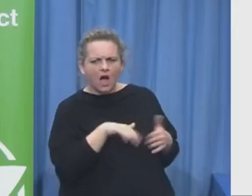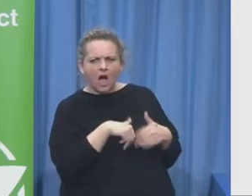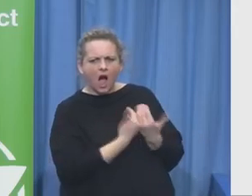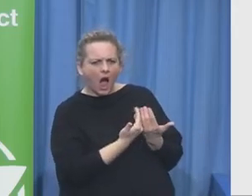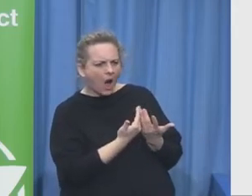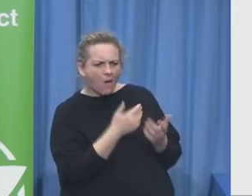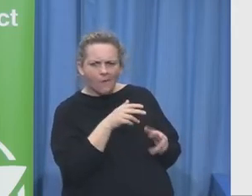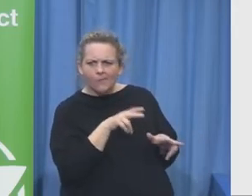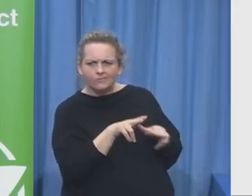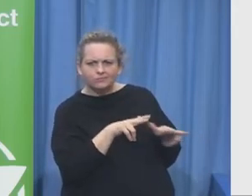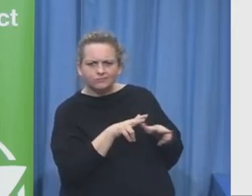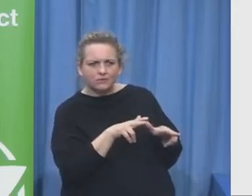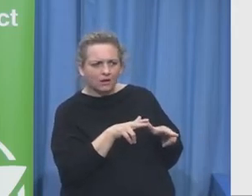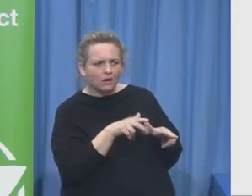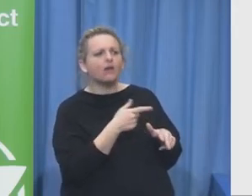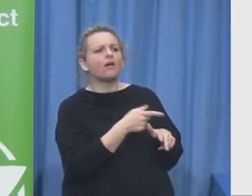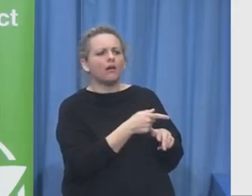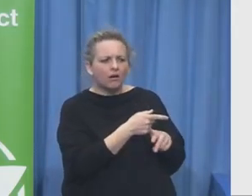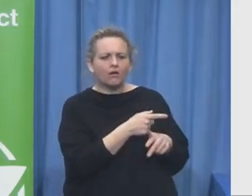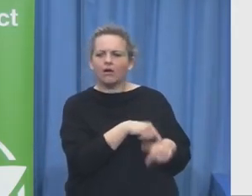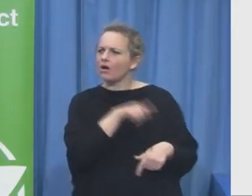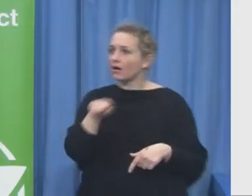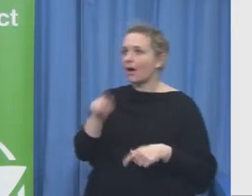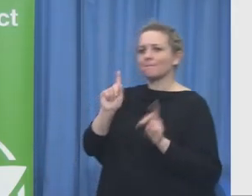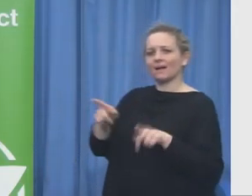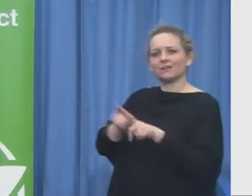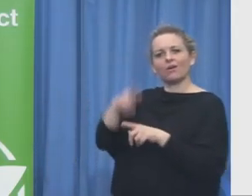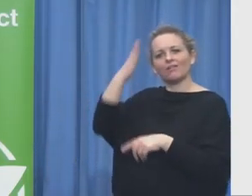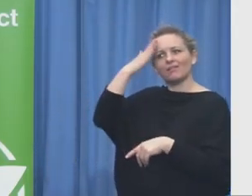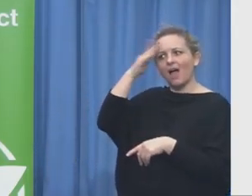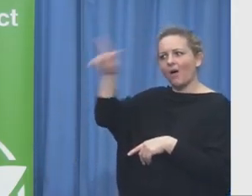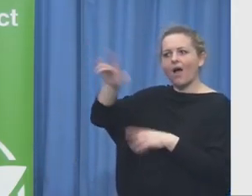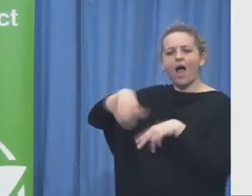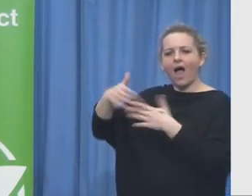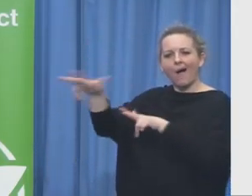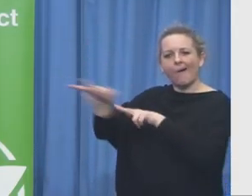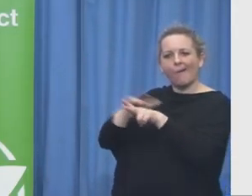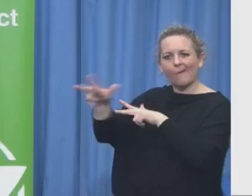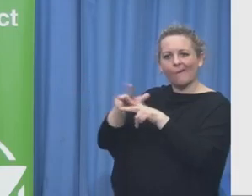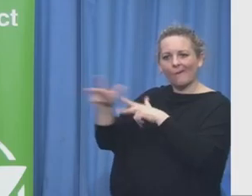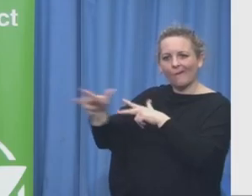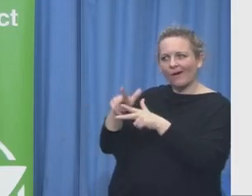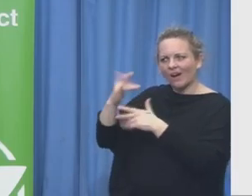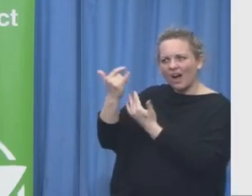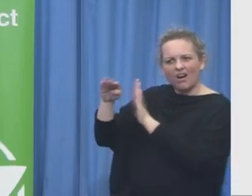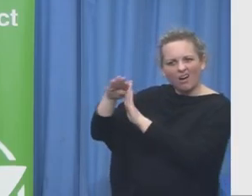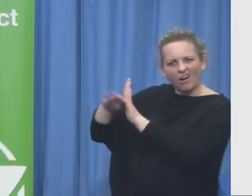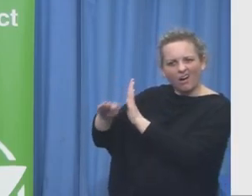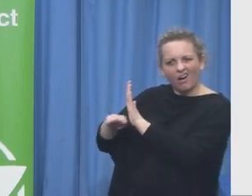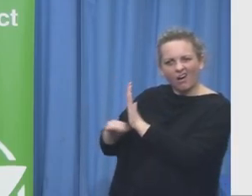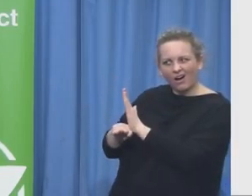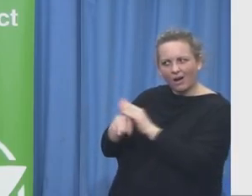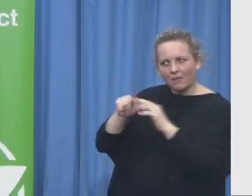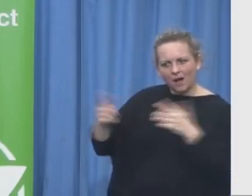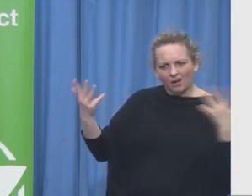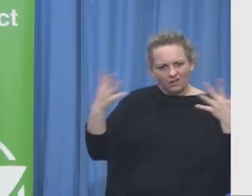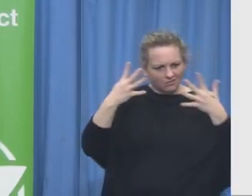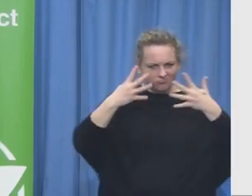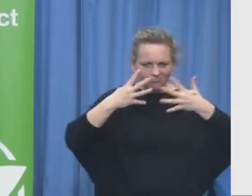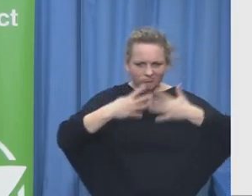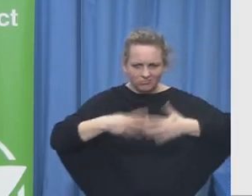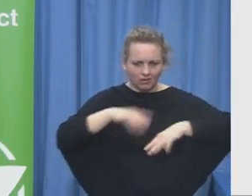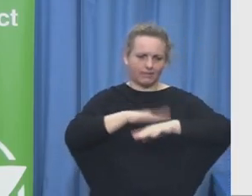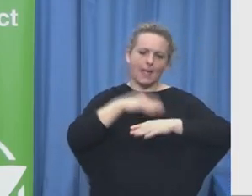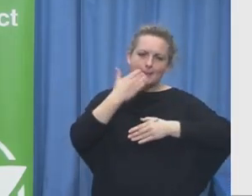it's not enough to say I'm working with the government it's really important to invest who they are what is the